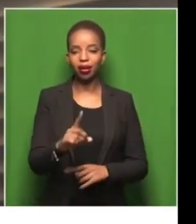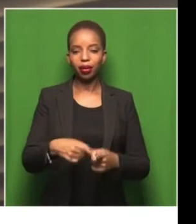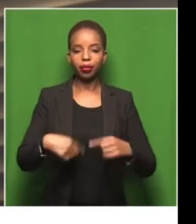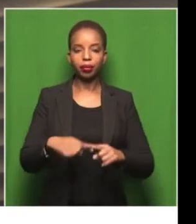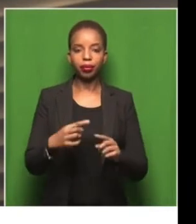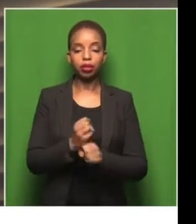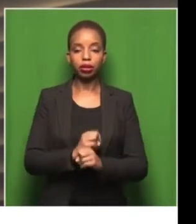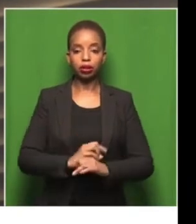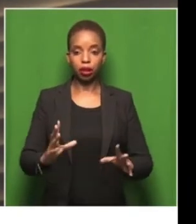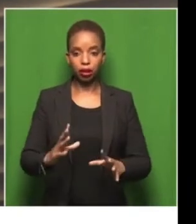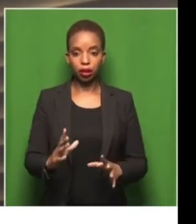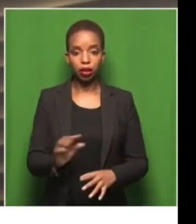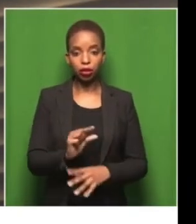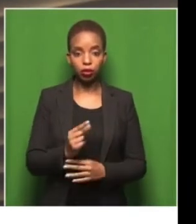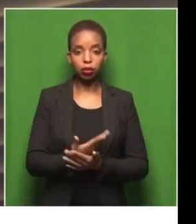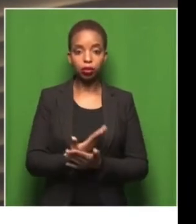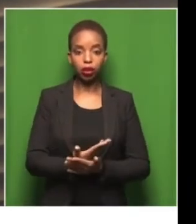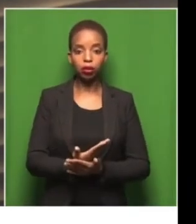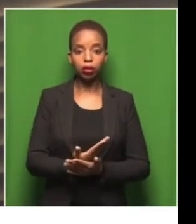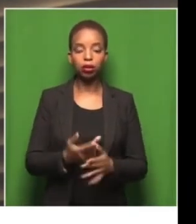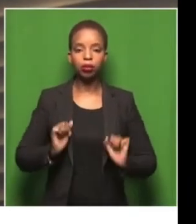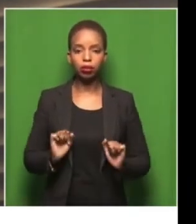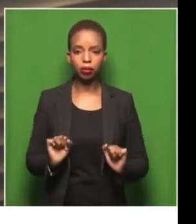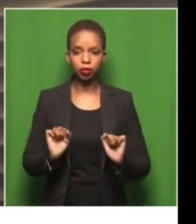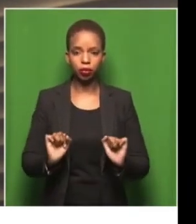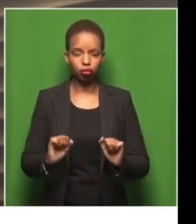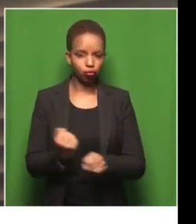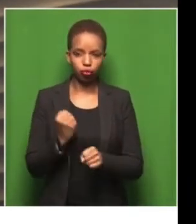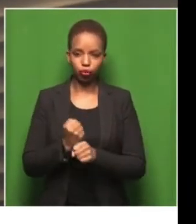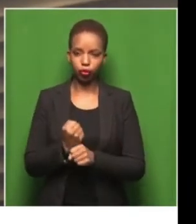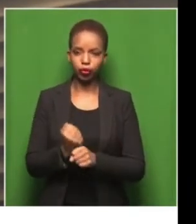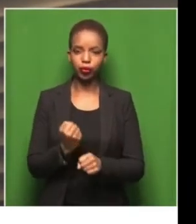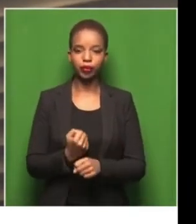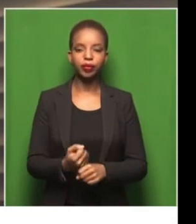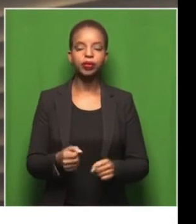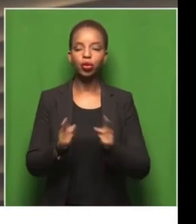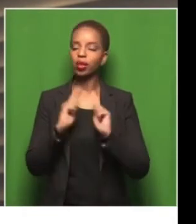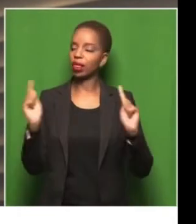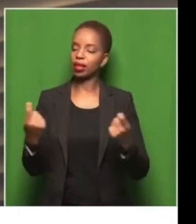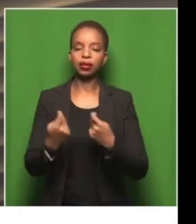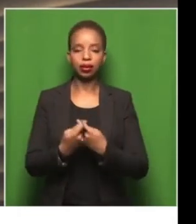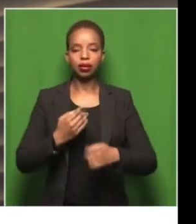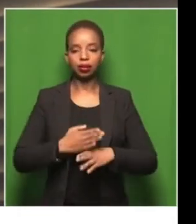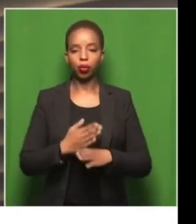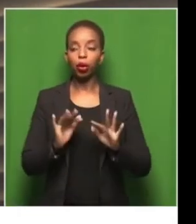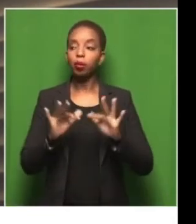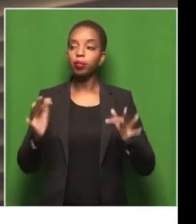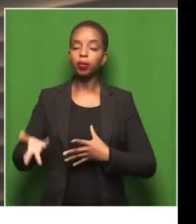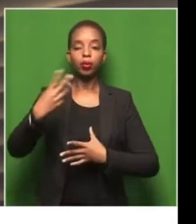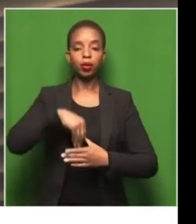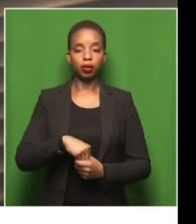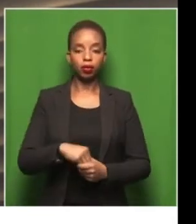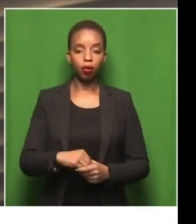as we could. And we pushed it out. And I think it was an absolute team. It was the teamwork of everybody involved, whether it might